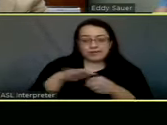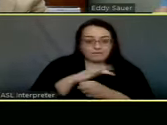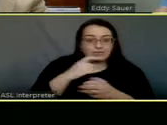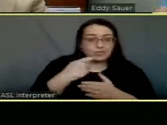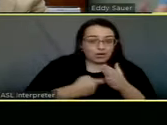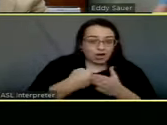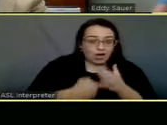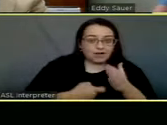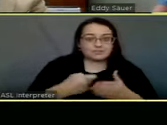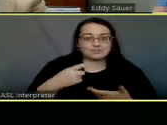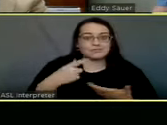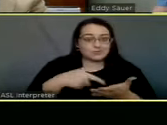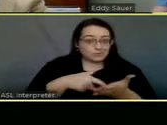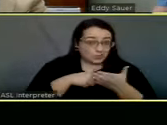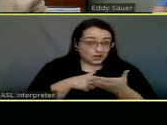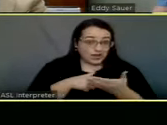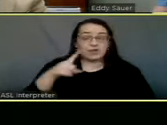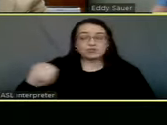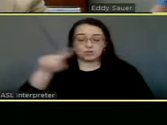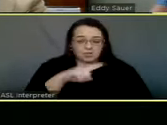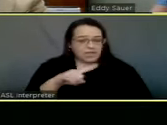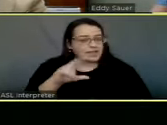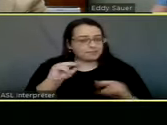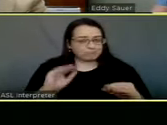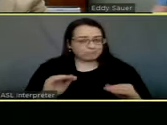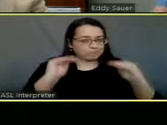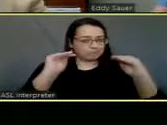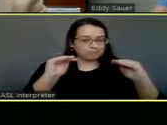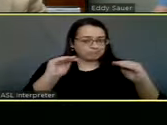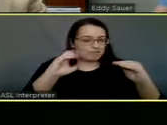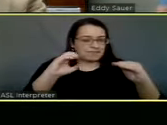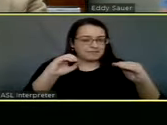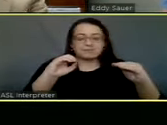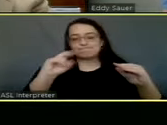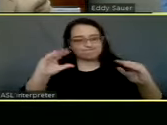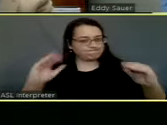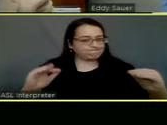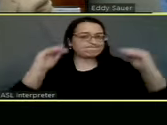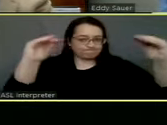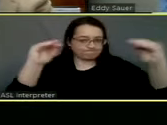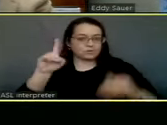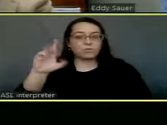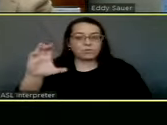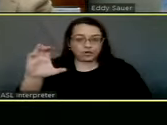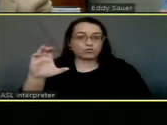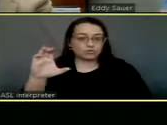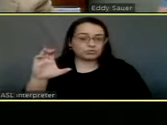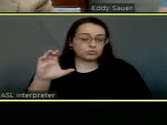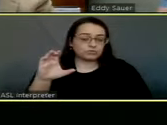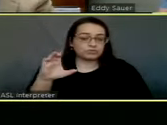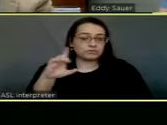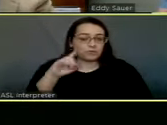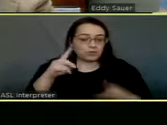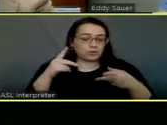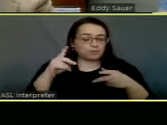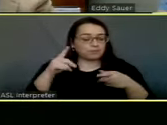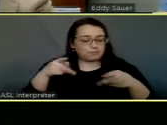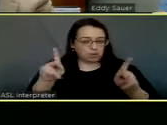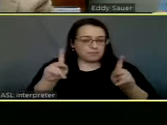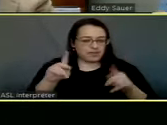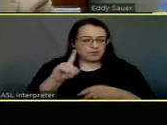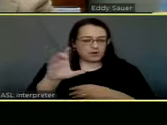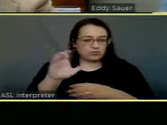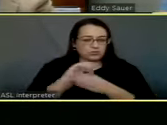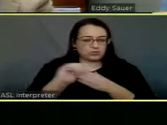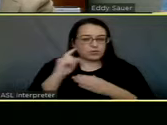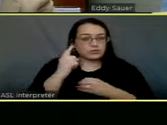required on that. And they're the ones that quickly moved it up to 50 and then on up to a hundred dollars. Um, and I think, um, I think